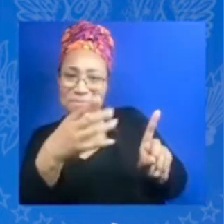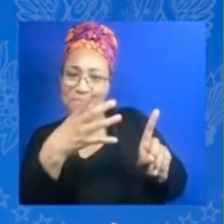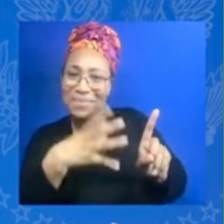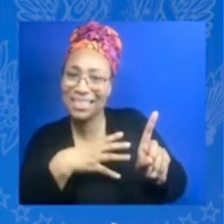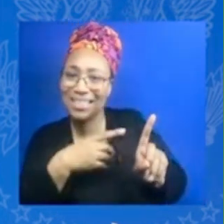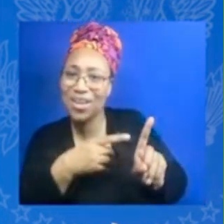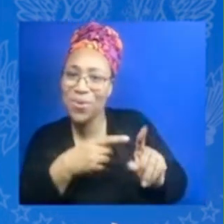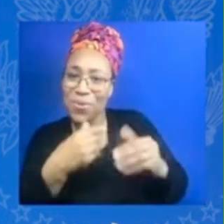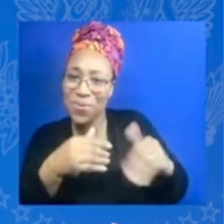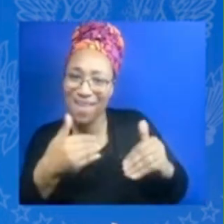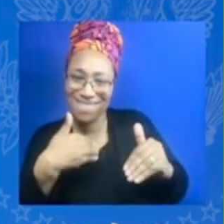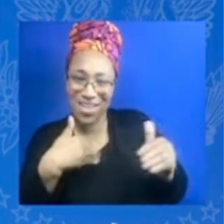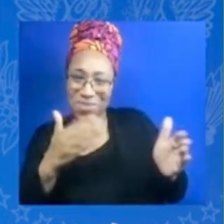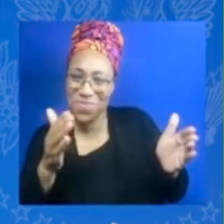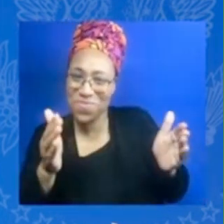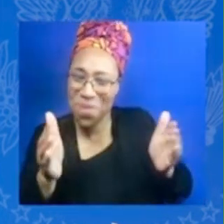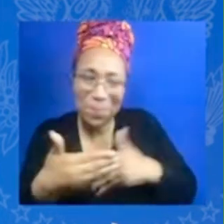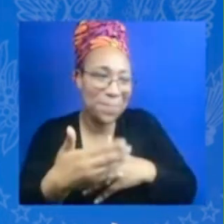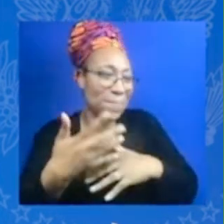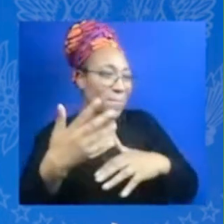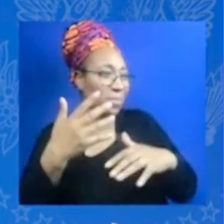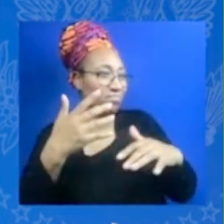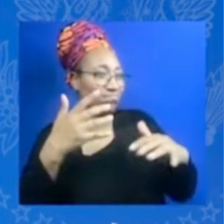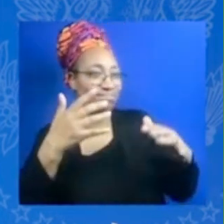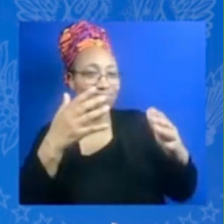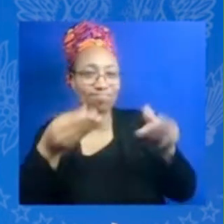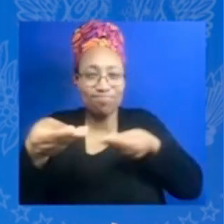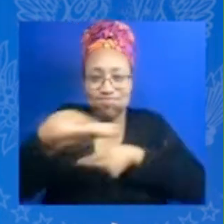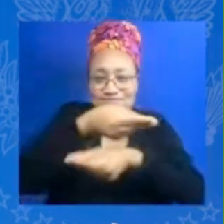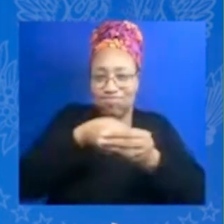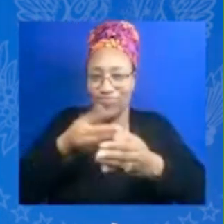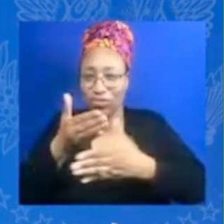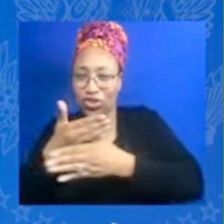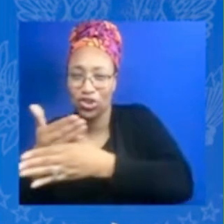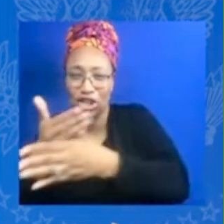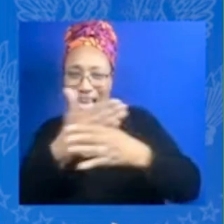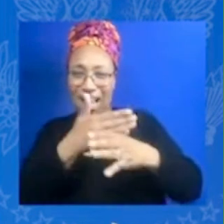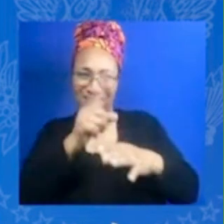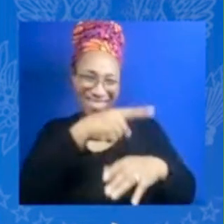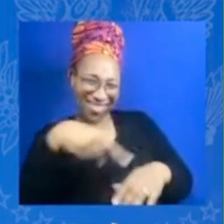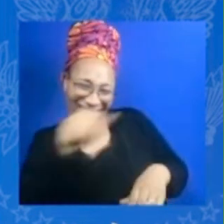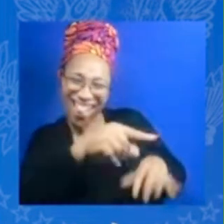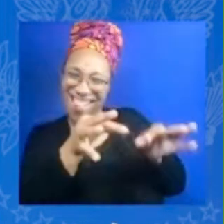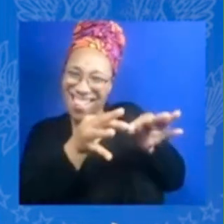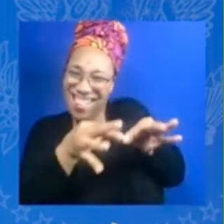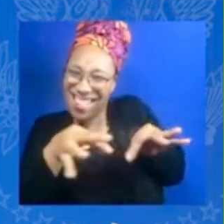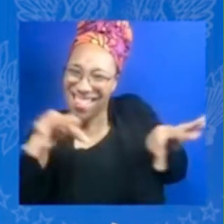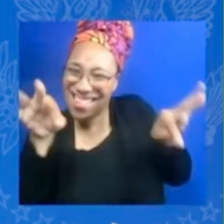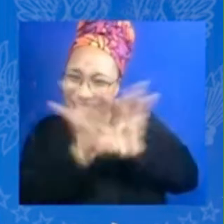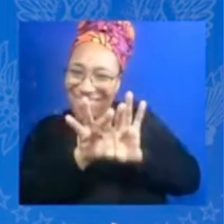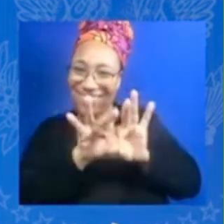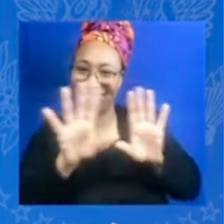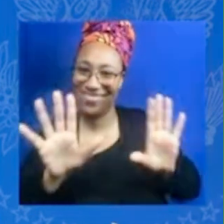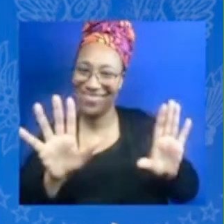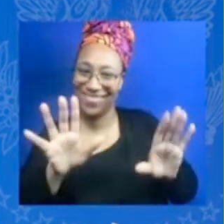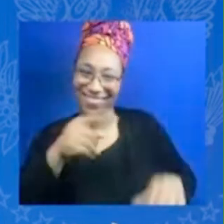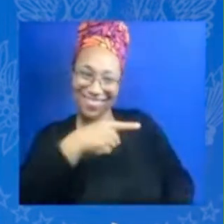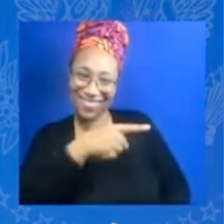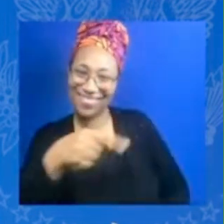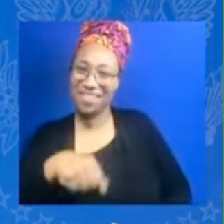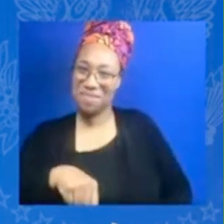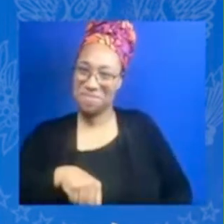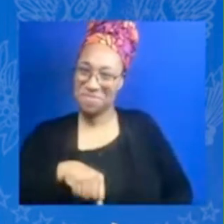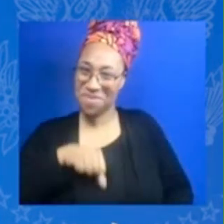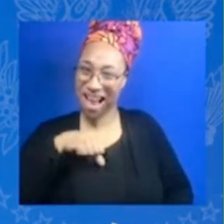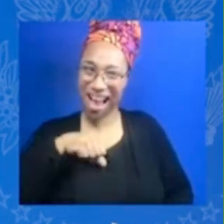takes to do whatever you have a passion for it's already in you and like melissa said you know there are a number of